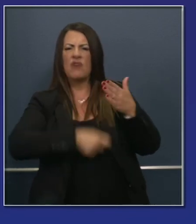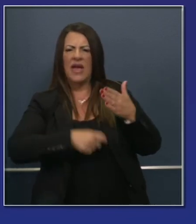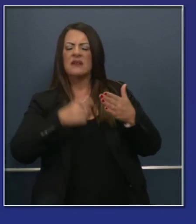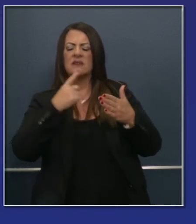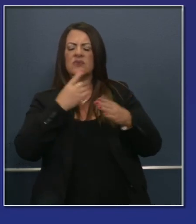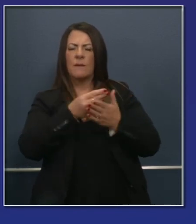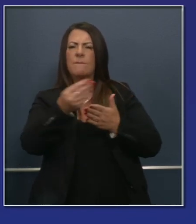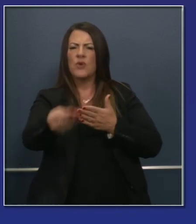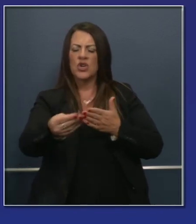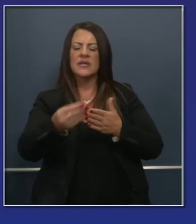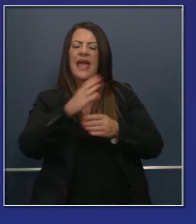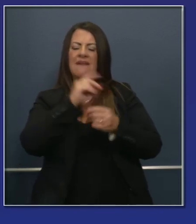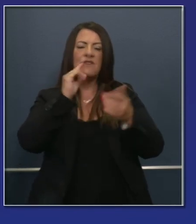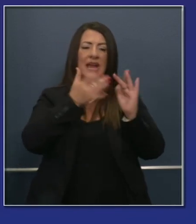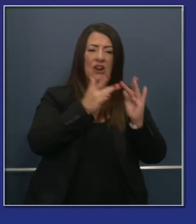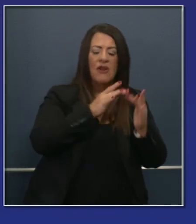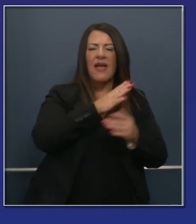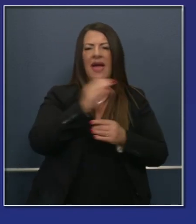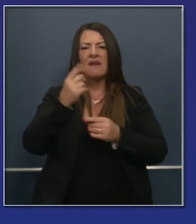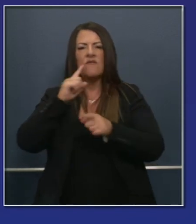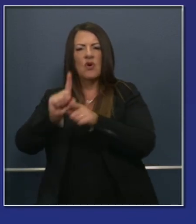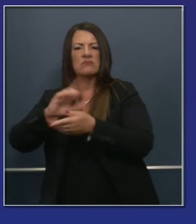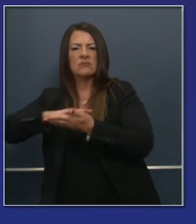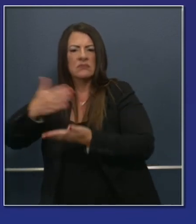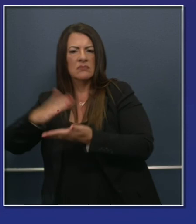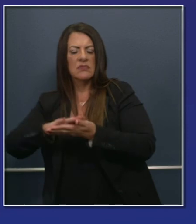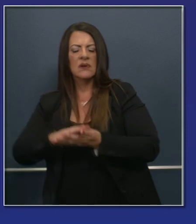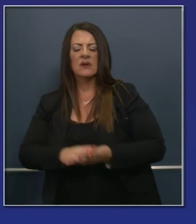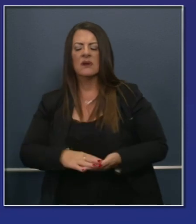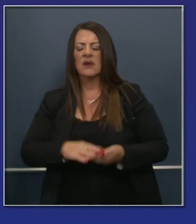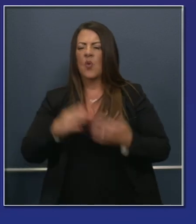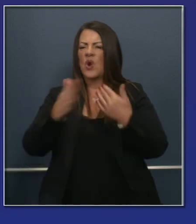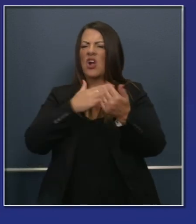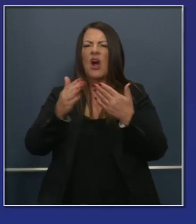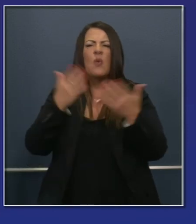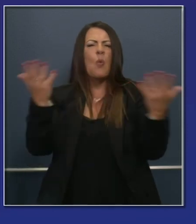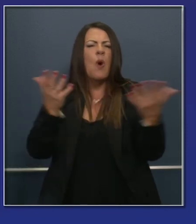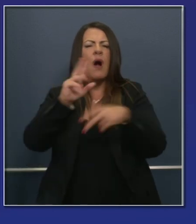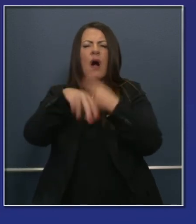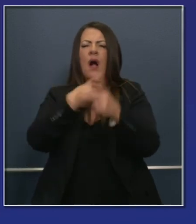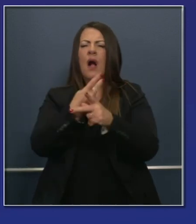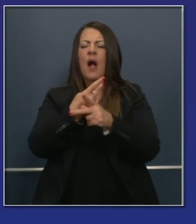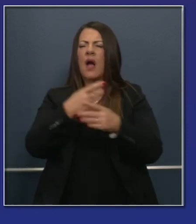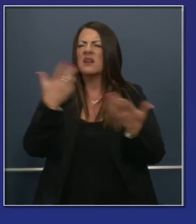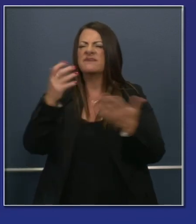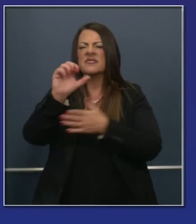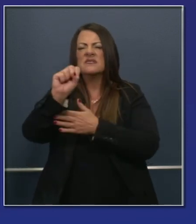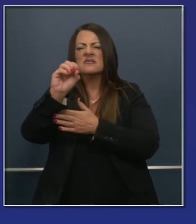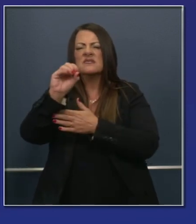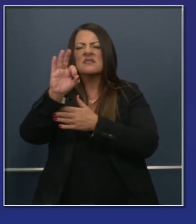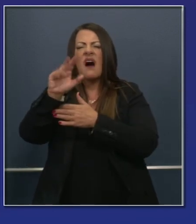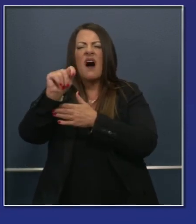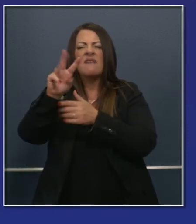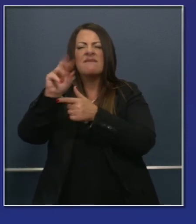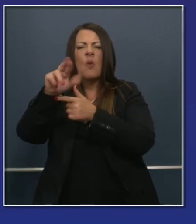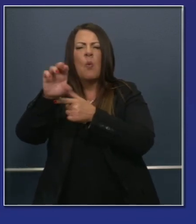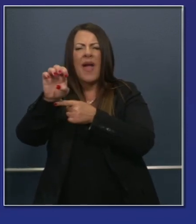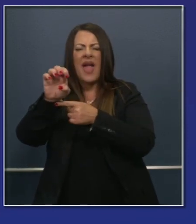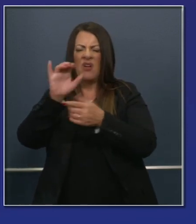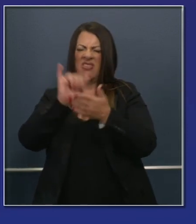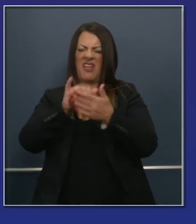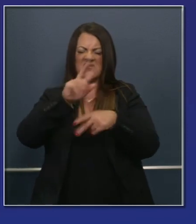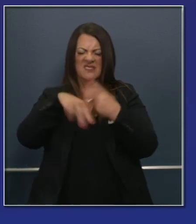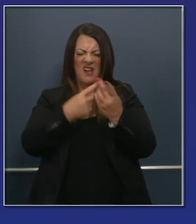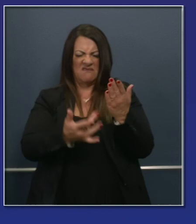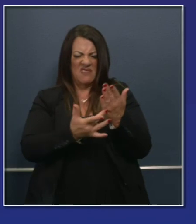Internet connected, and they also can work across all platforms, regardless of whatever platform the district uses. As the